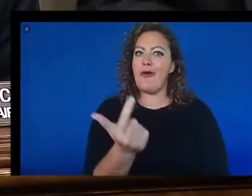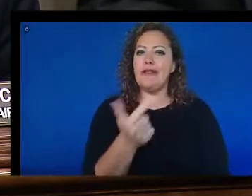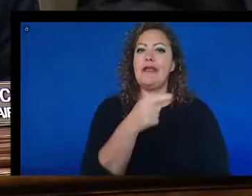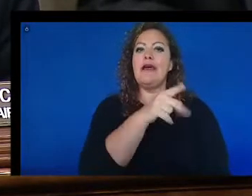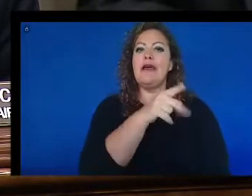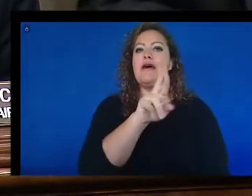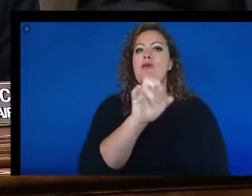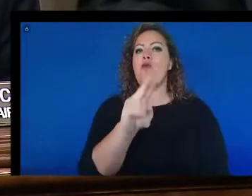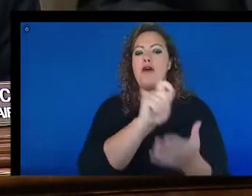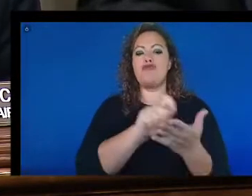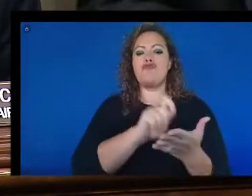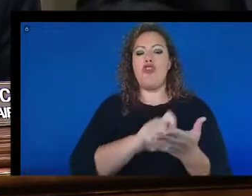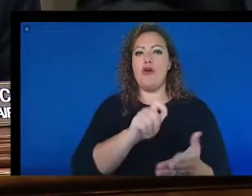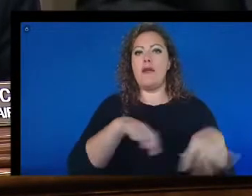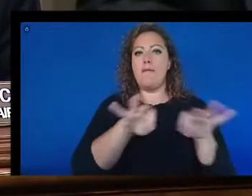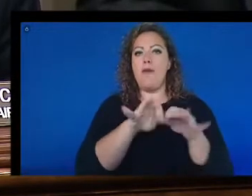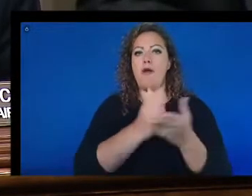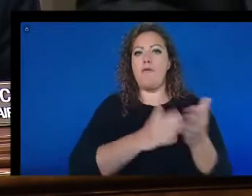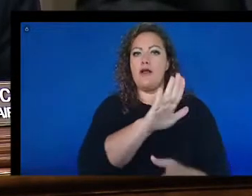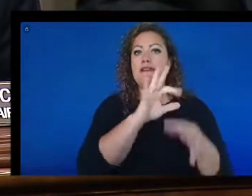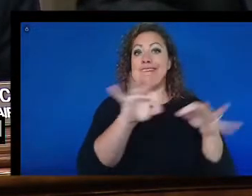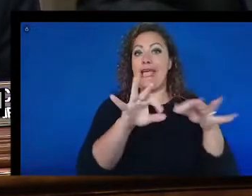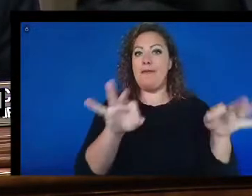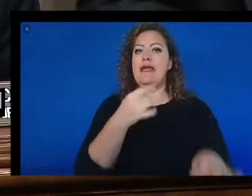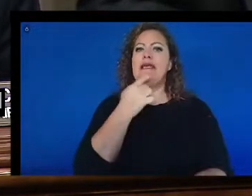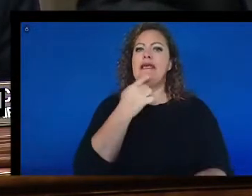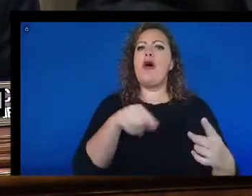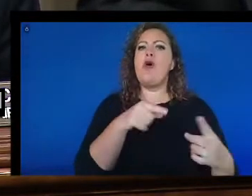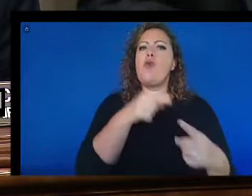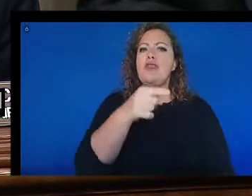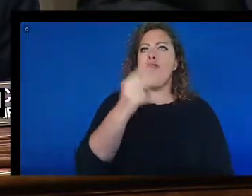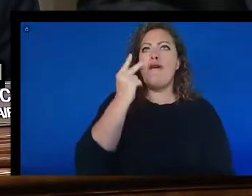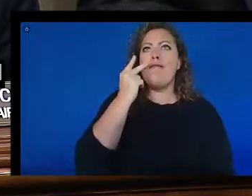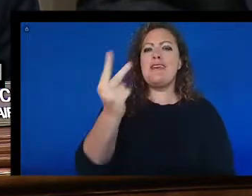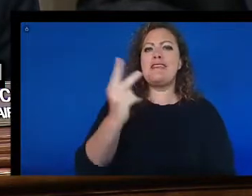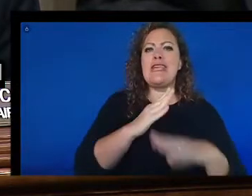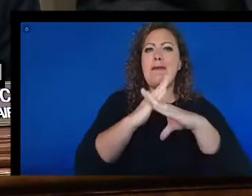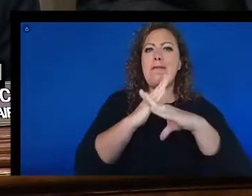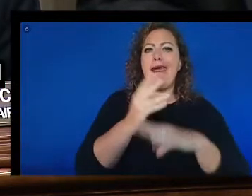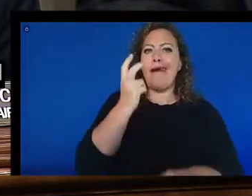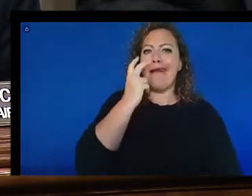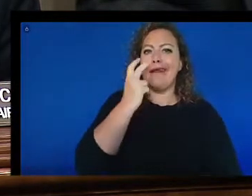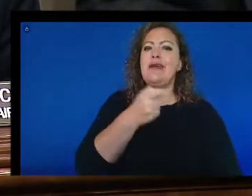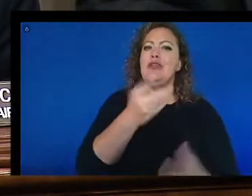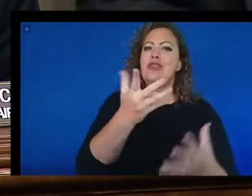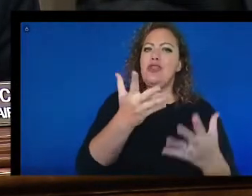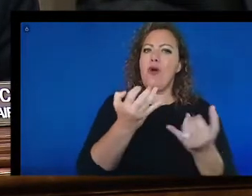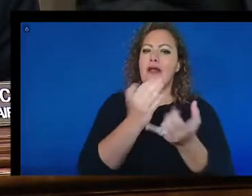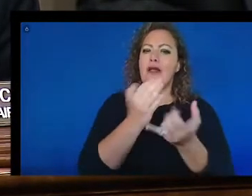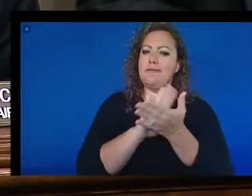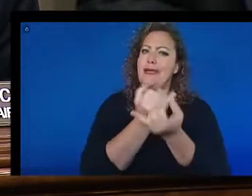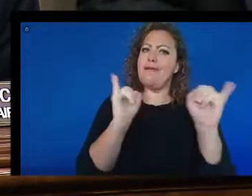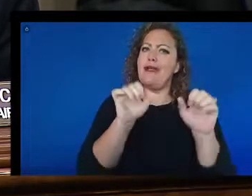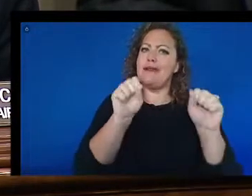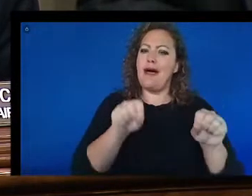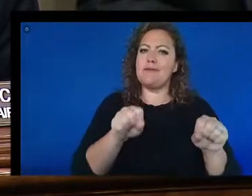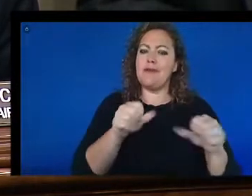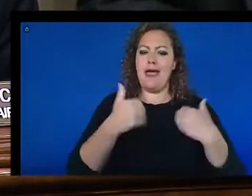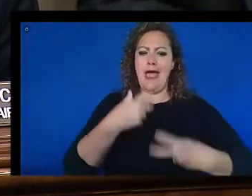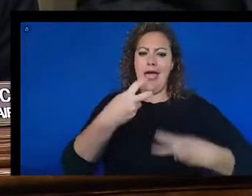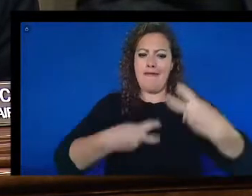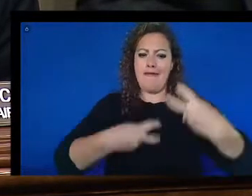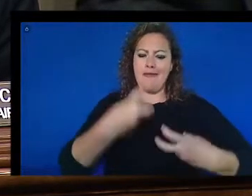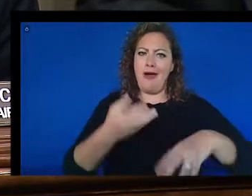statement, quote, when you are visually impaired, you want to be as independent as possible, and having problems getting on VA